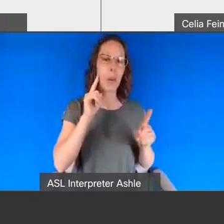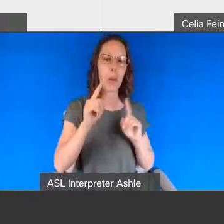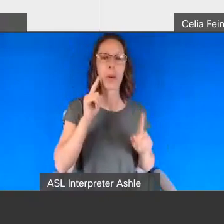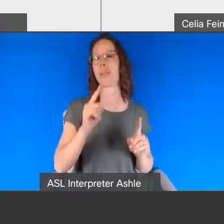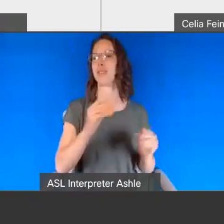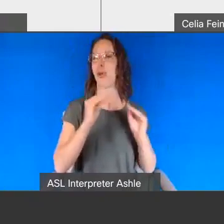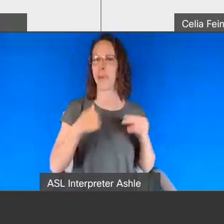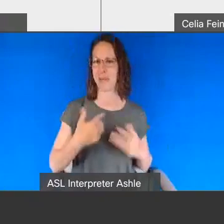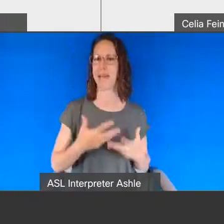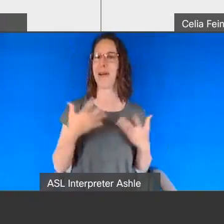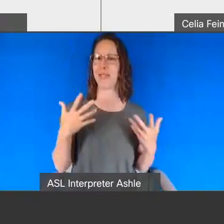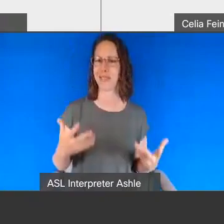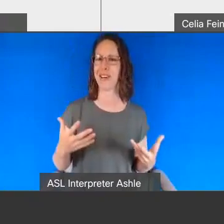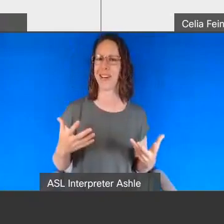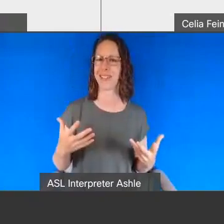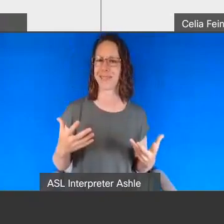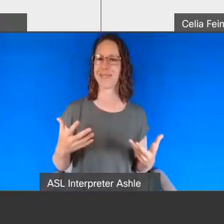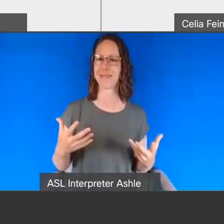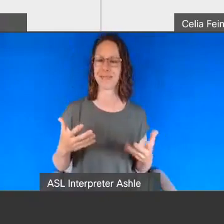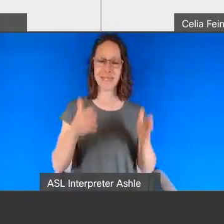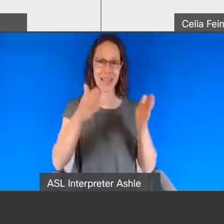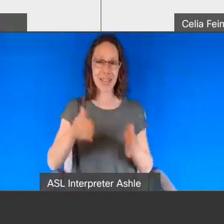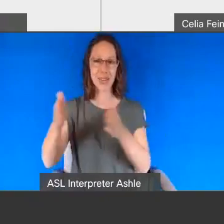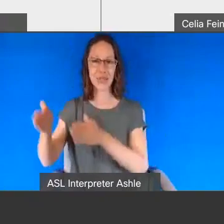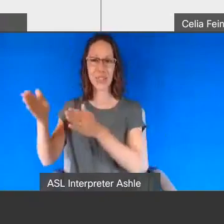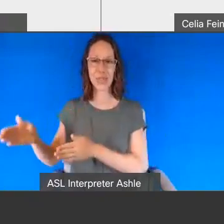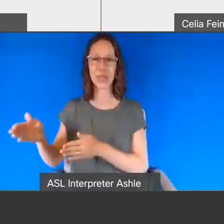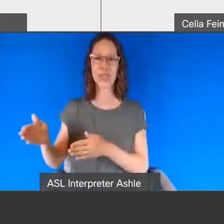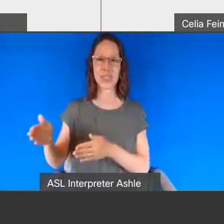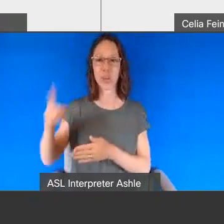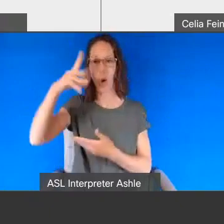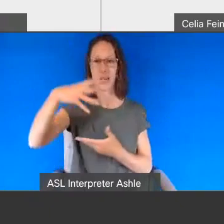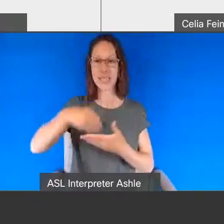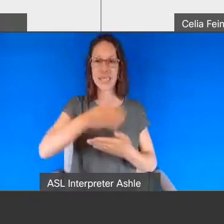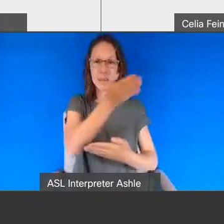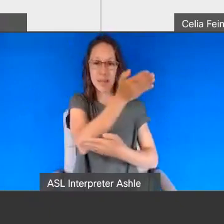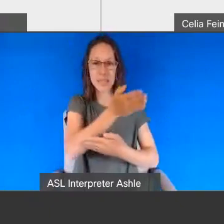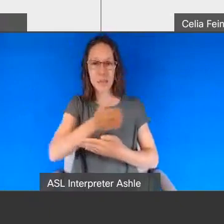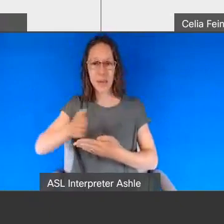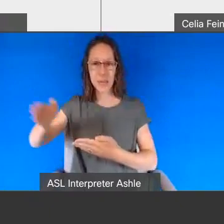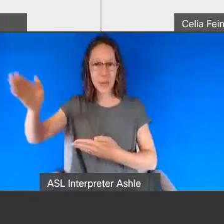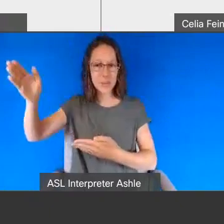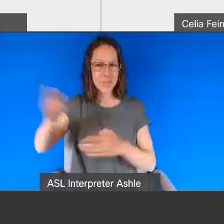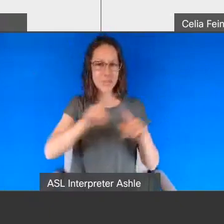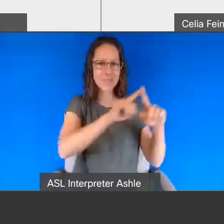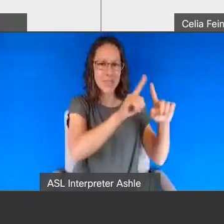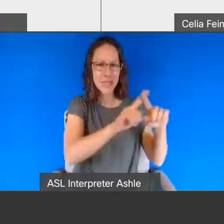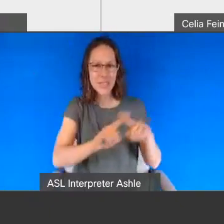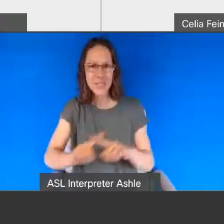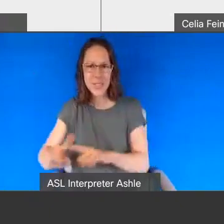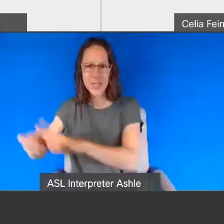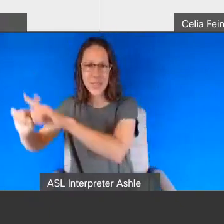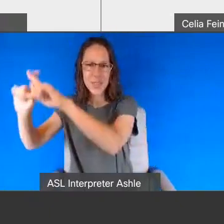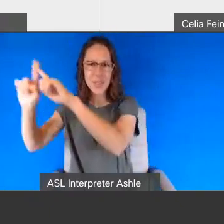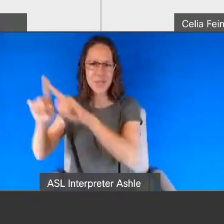taught me a lot about individuals on the spectrum who are not like my brother. My brother on the other hand has